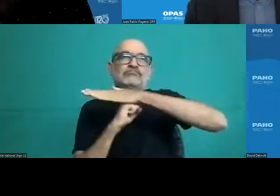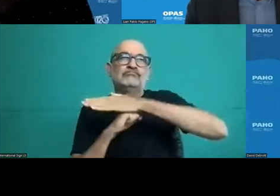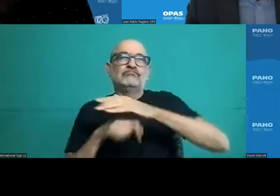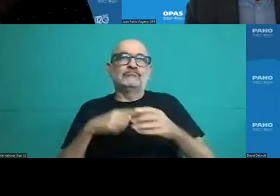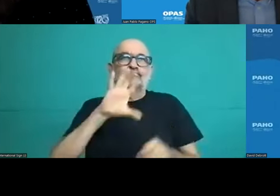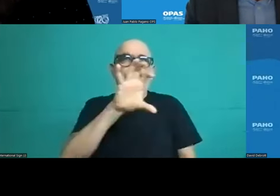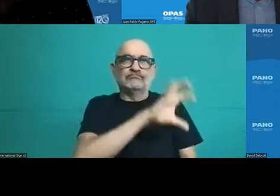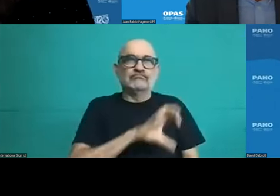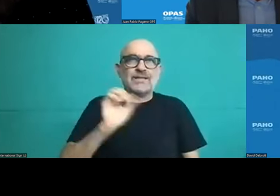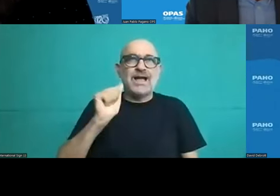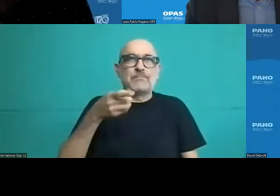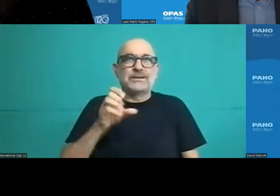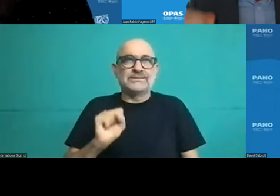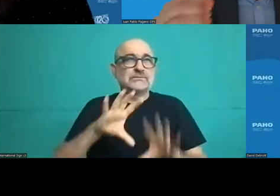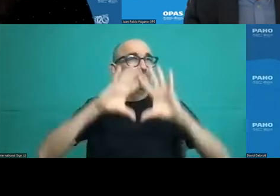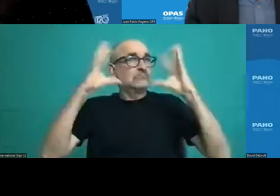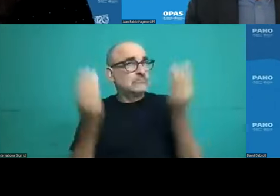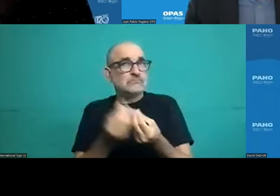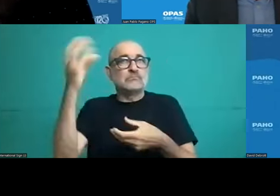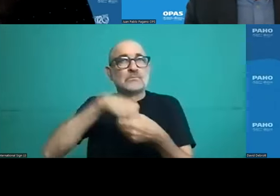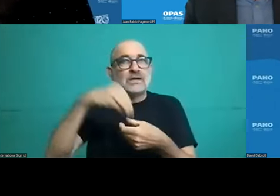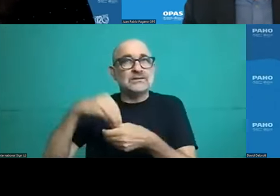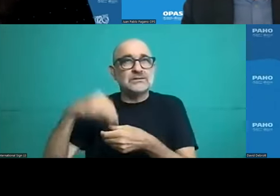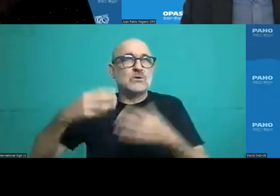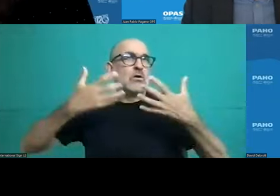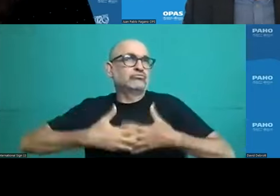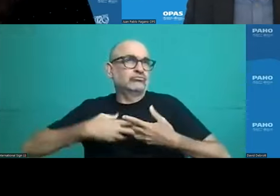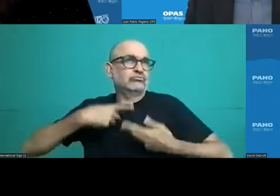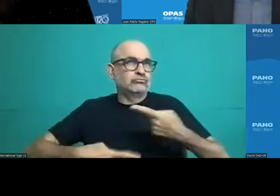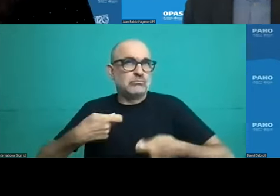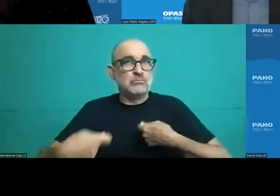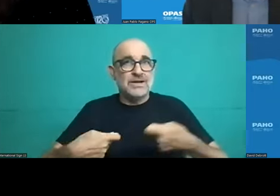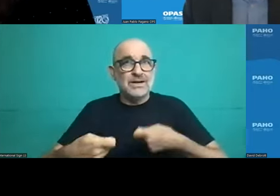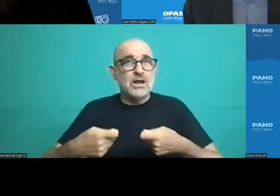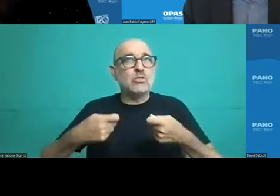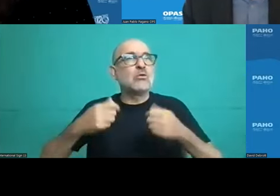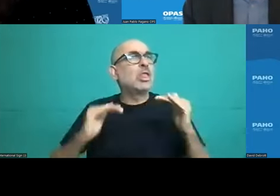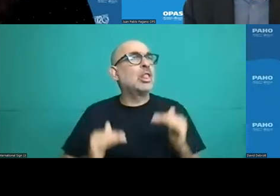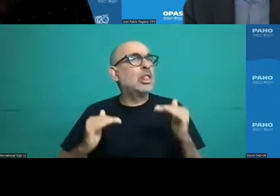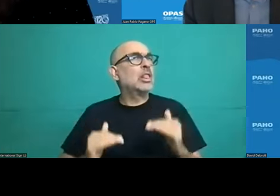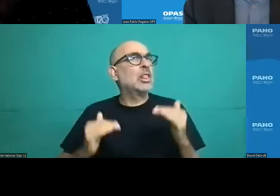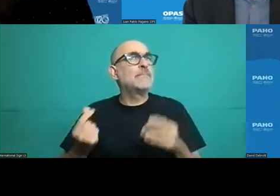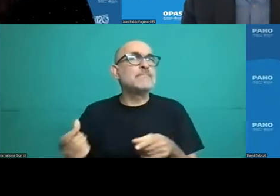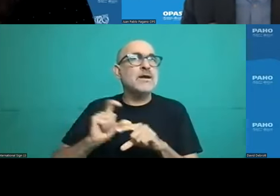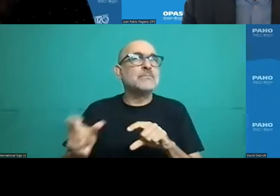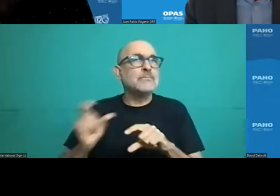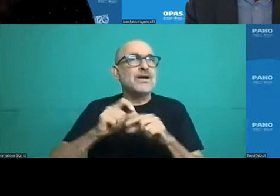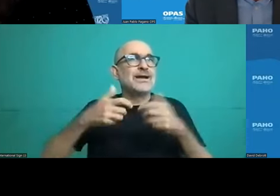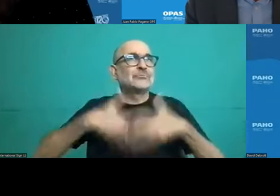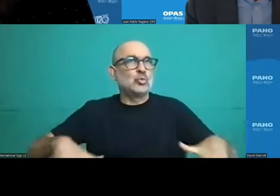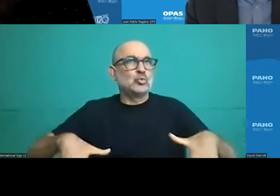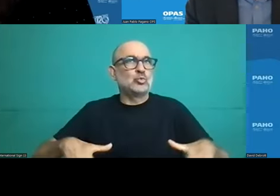strengthen the primary health care and primary level